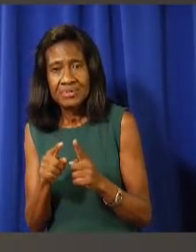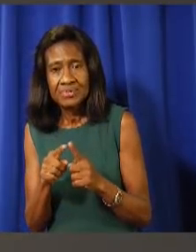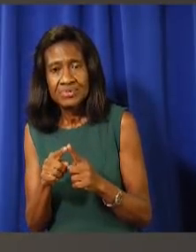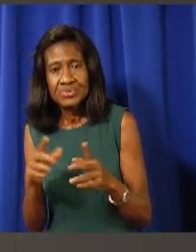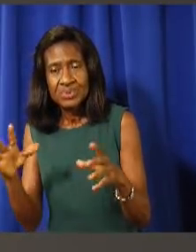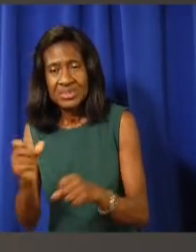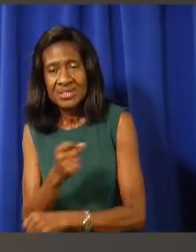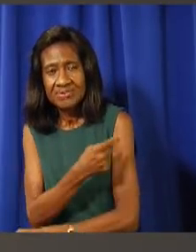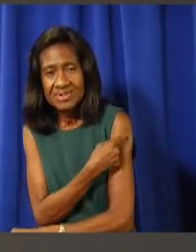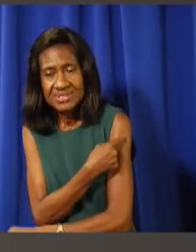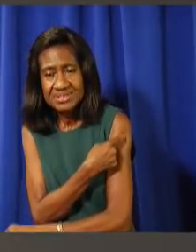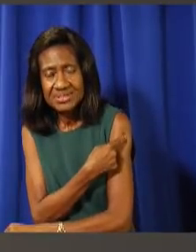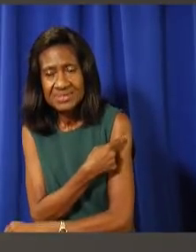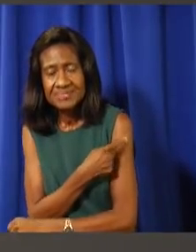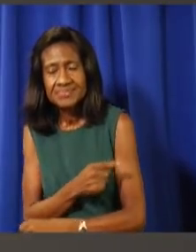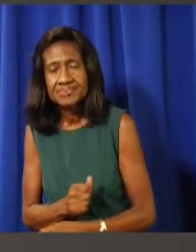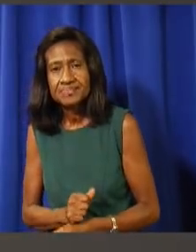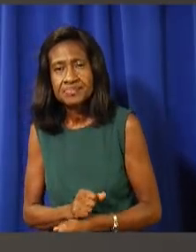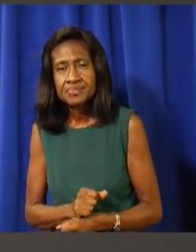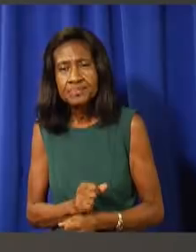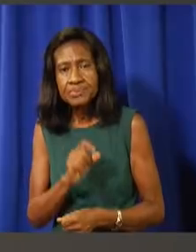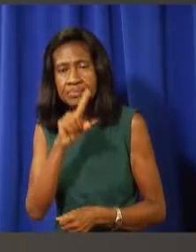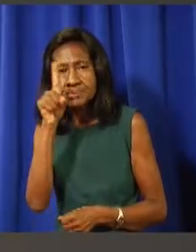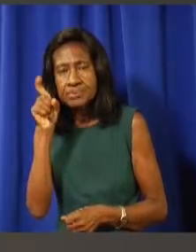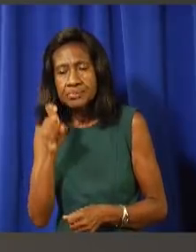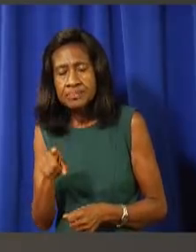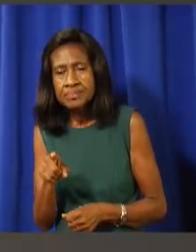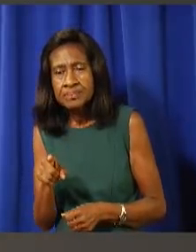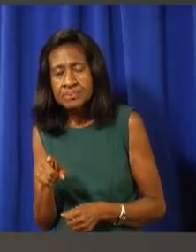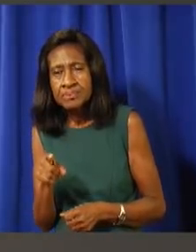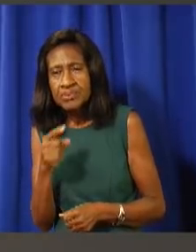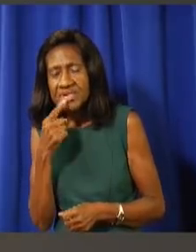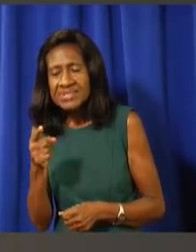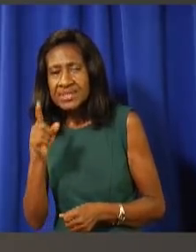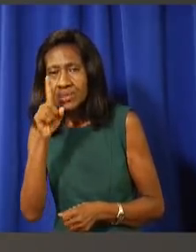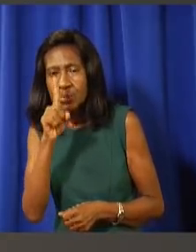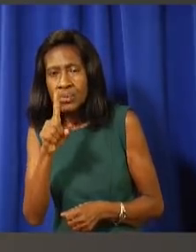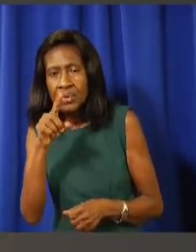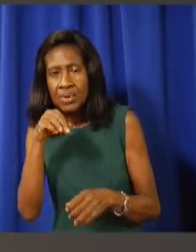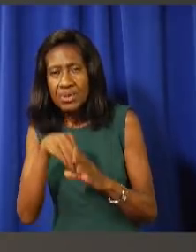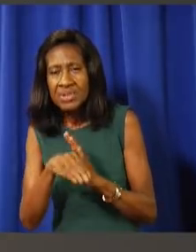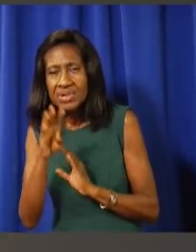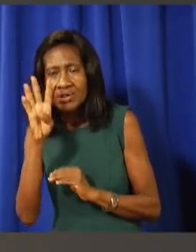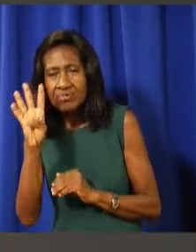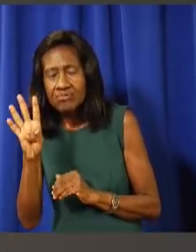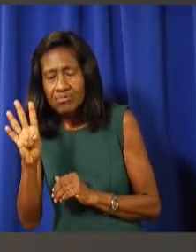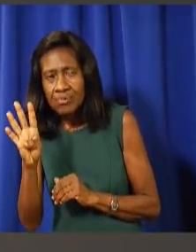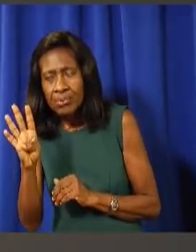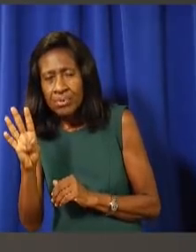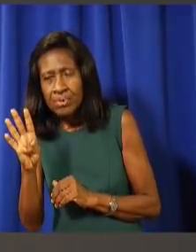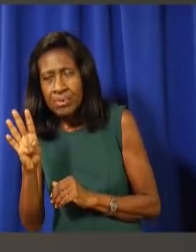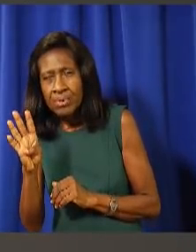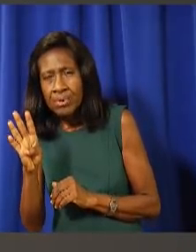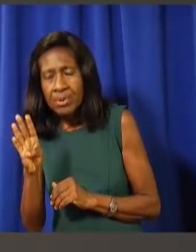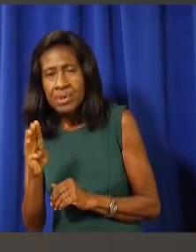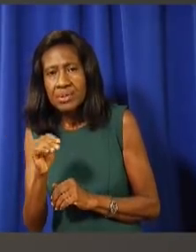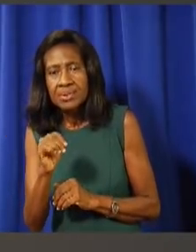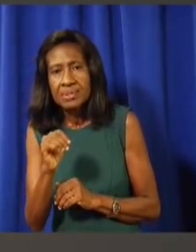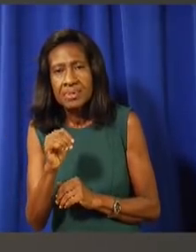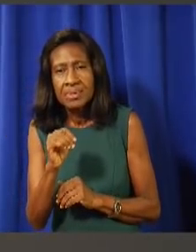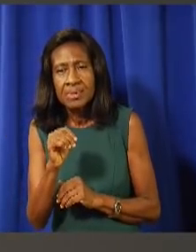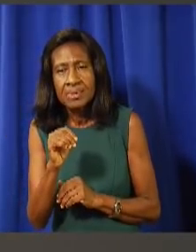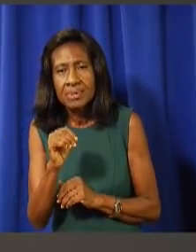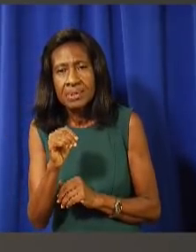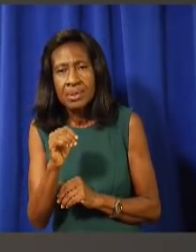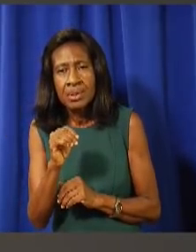that premise, Mr. Premier, is, uh, if one in four, or at the time one in four of our health services, yeah, thank you, one in four of